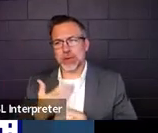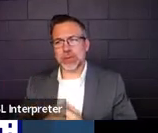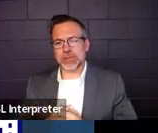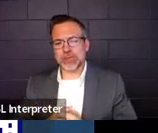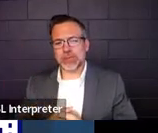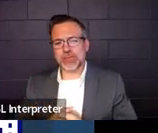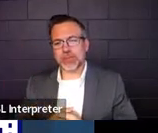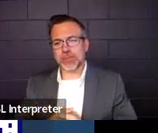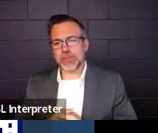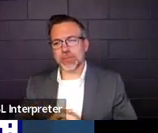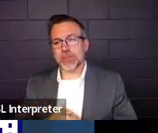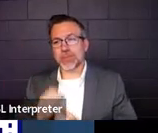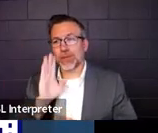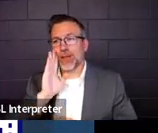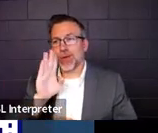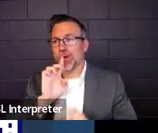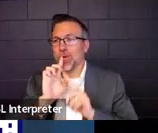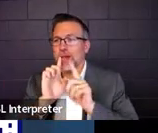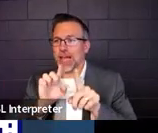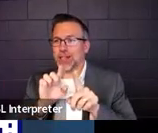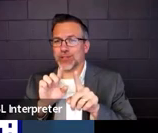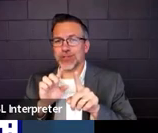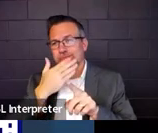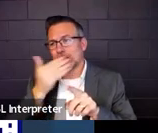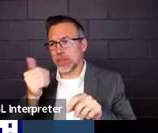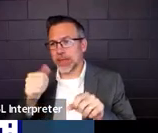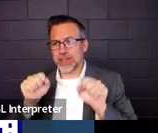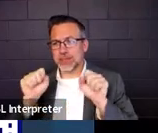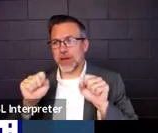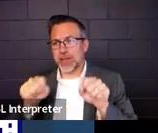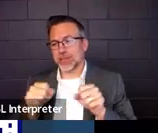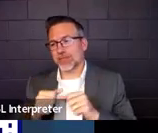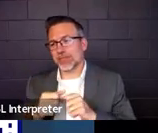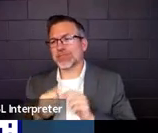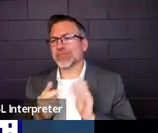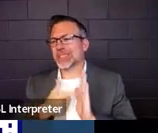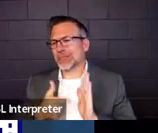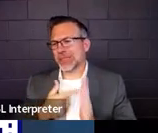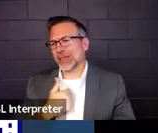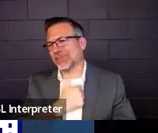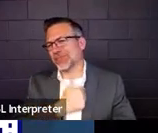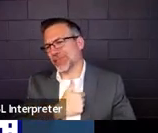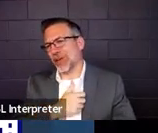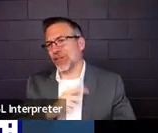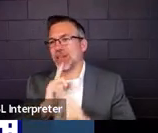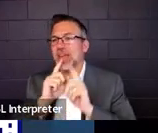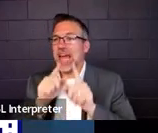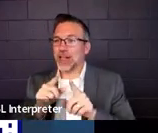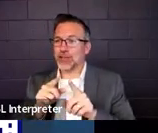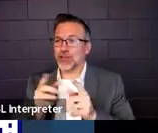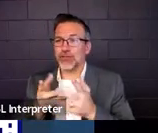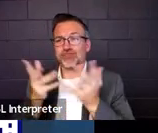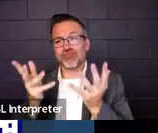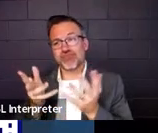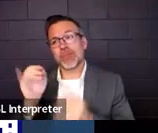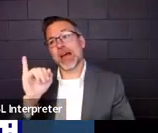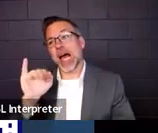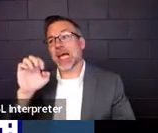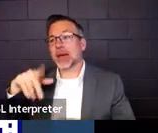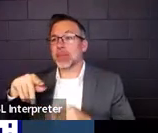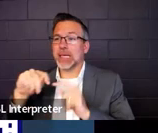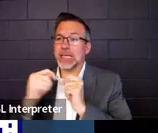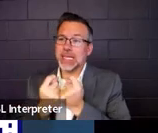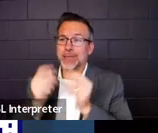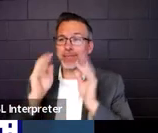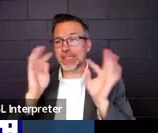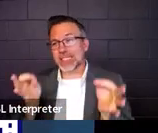And we will answer them as best we can. Sometimes I'm sorry, but the answer is it's an IEP team decision or